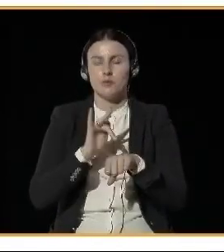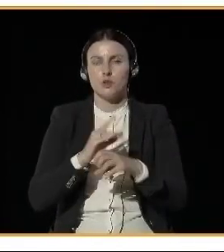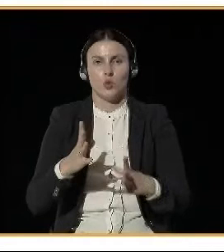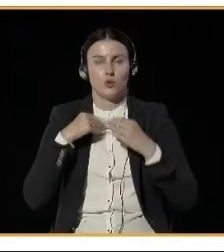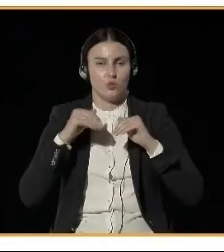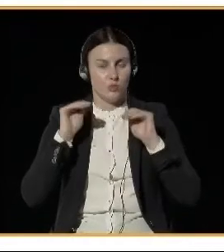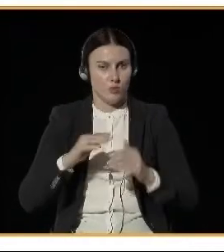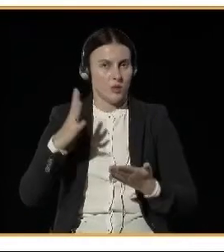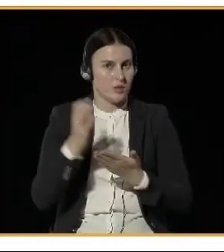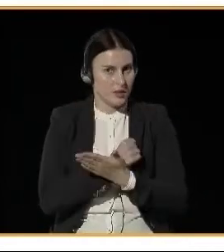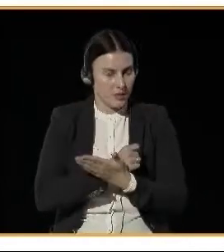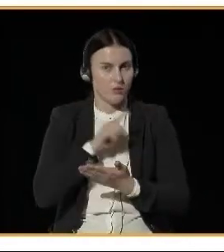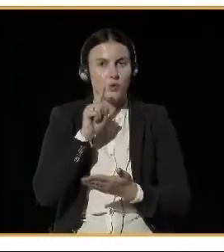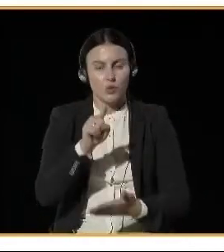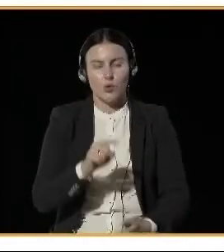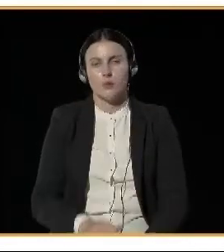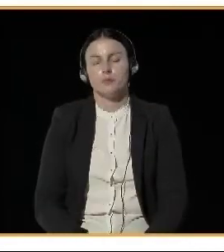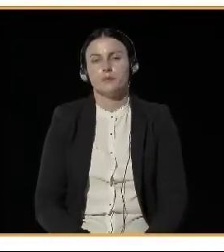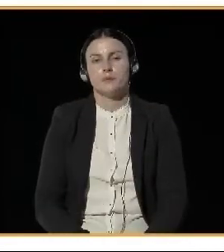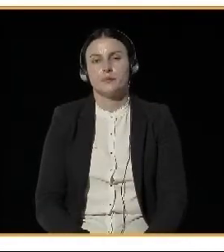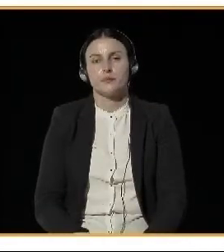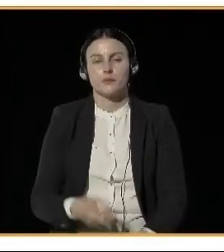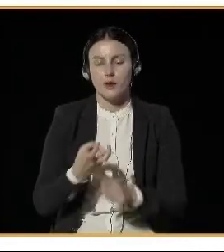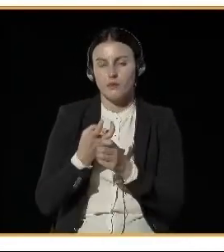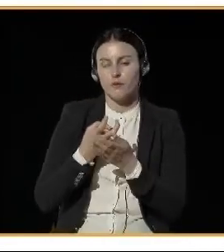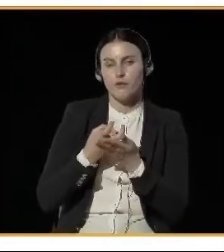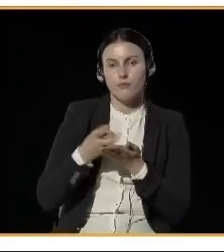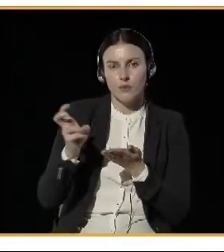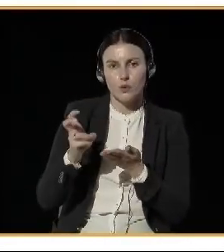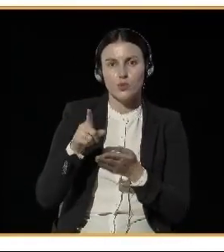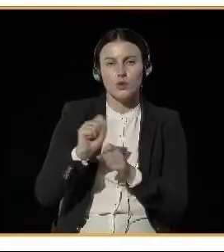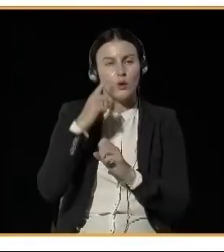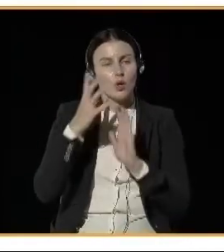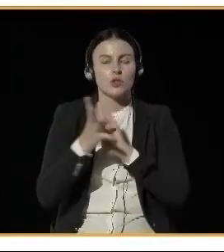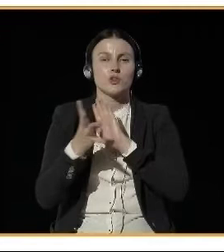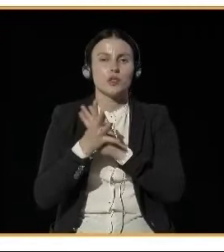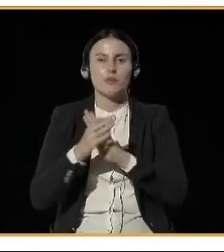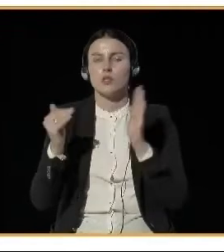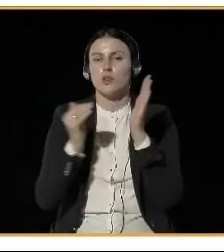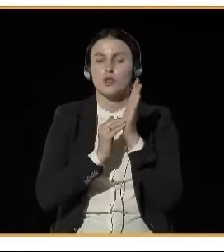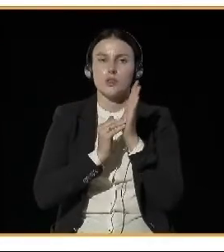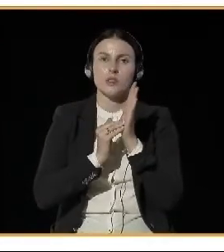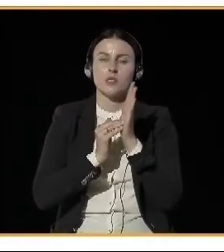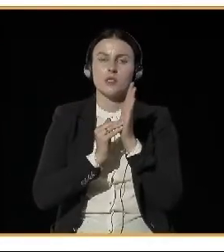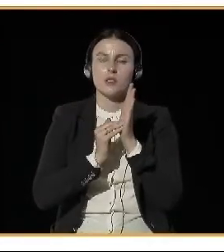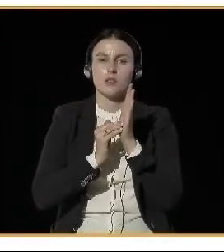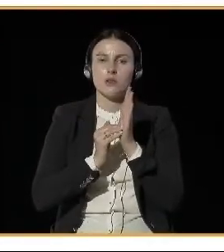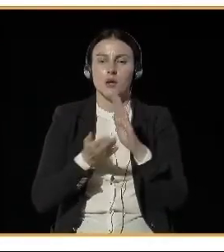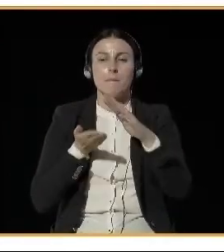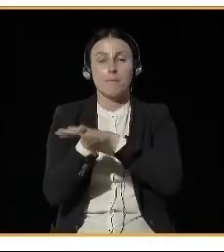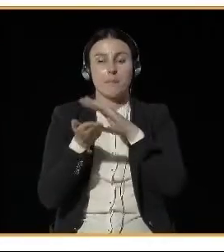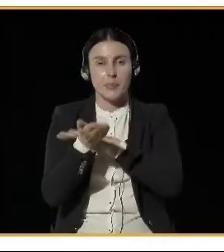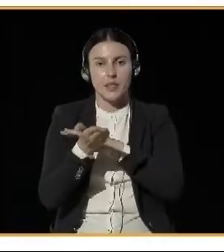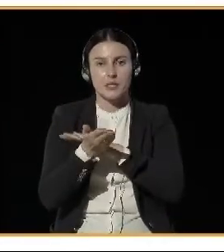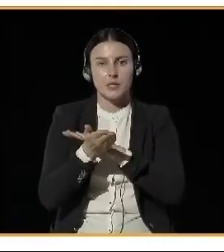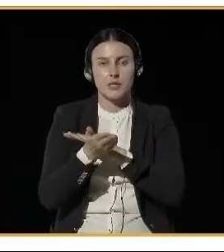,000 solid fuel stoves from households across the city. And in order to do that, the city